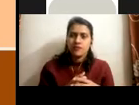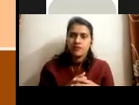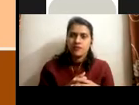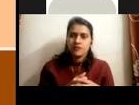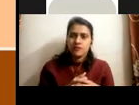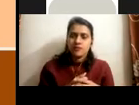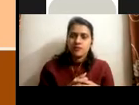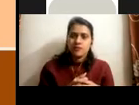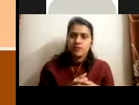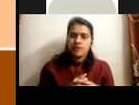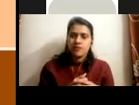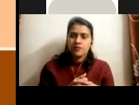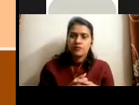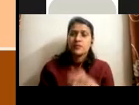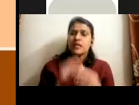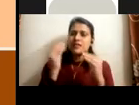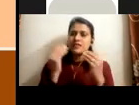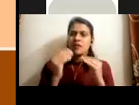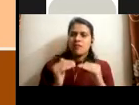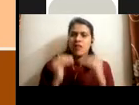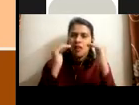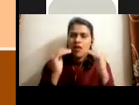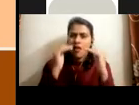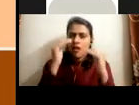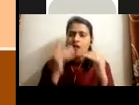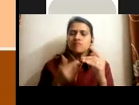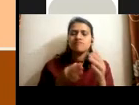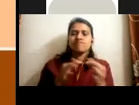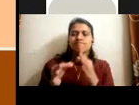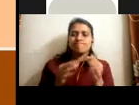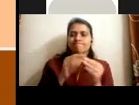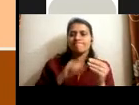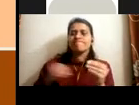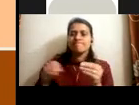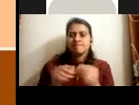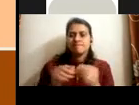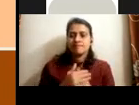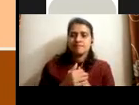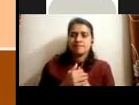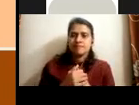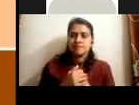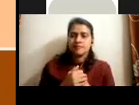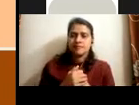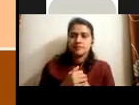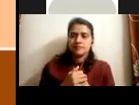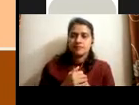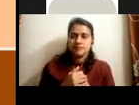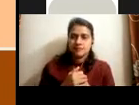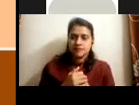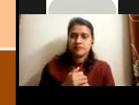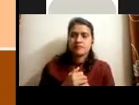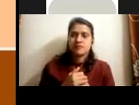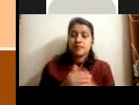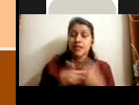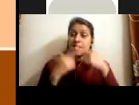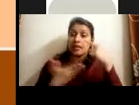program at a certain level and, and be able to deliver the training. Uh, then the training and, uh, we had some challenge of